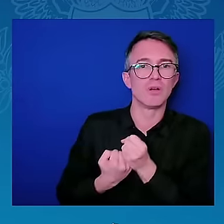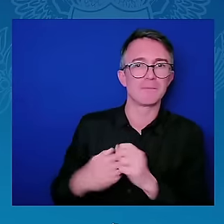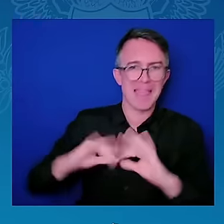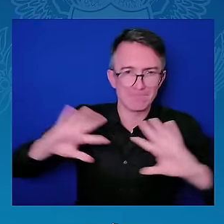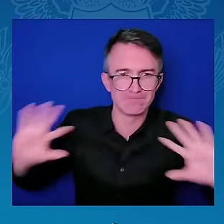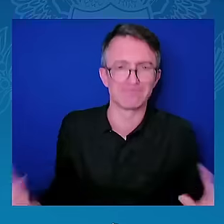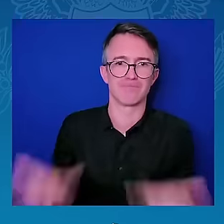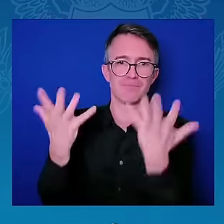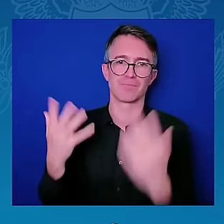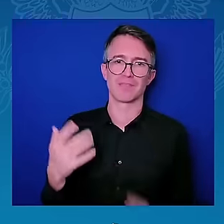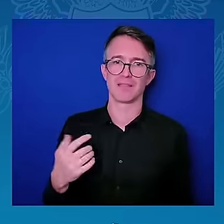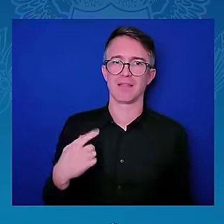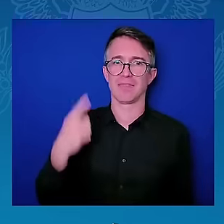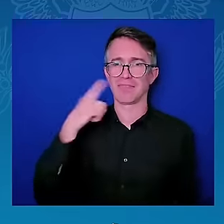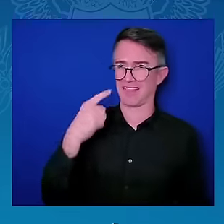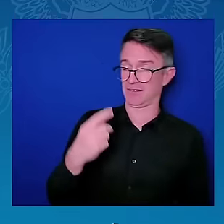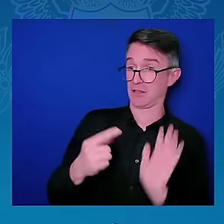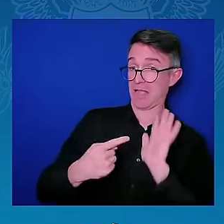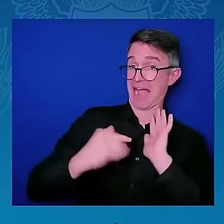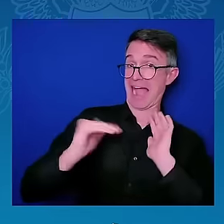Great. Thank you very much.